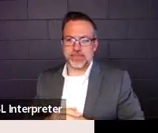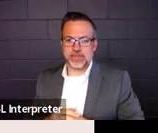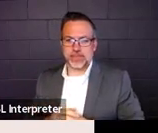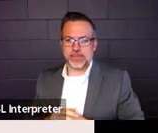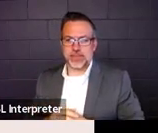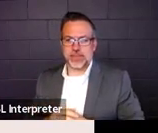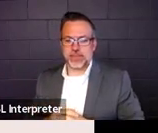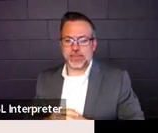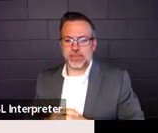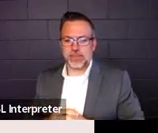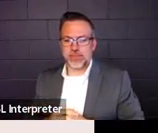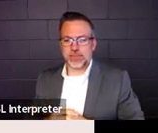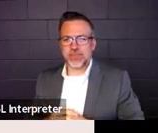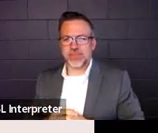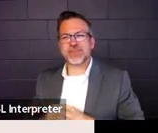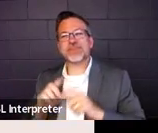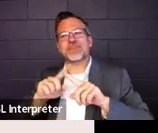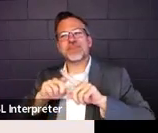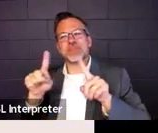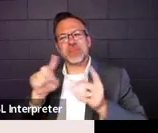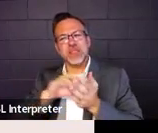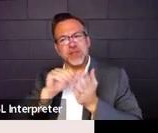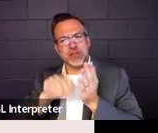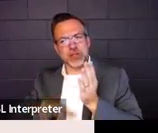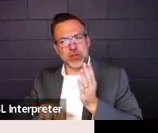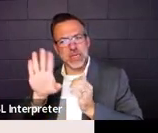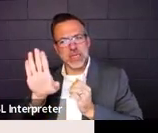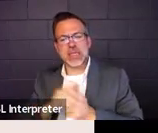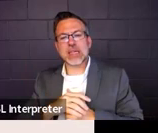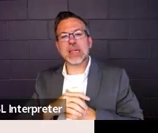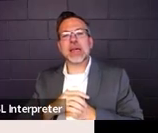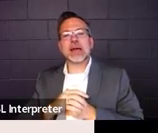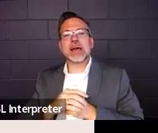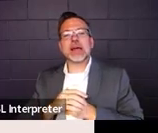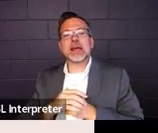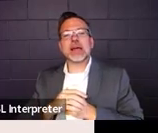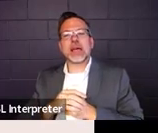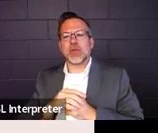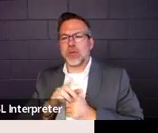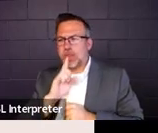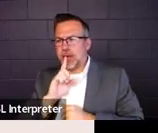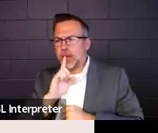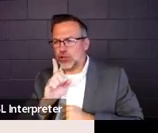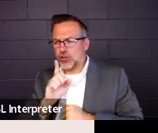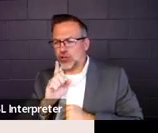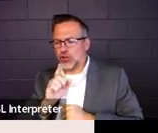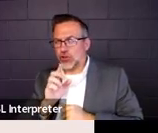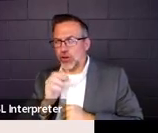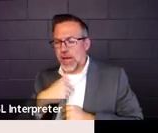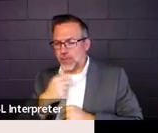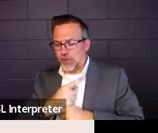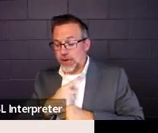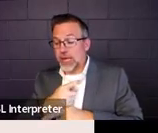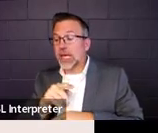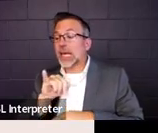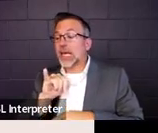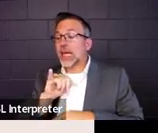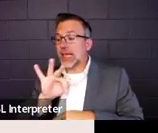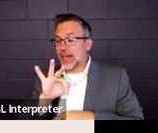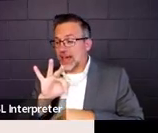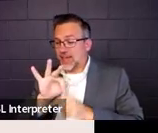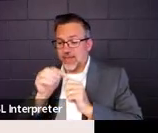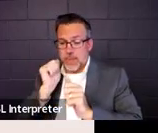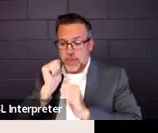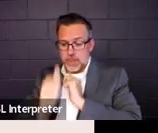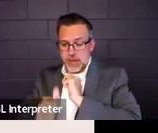This one is actually for a different student, but like, I just want to make sure like we're, I'm wording this right, that if they go beyond the